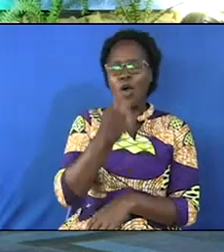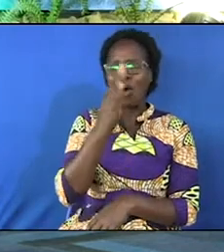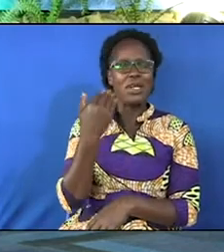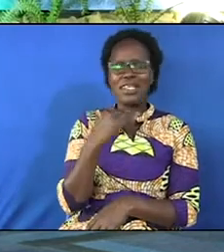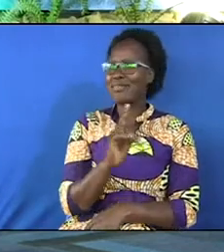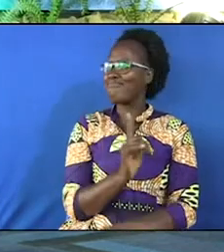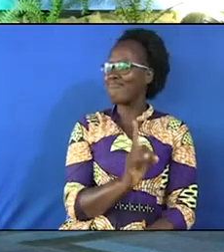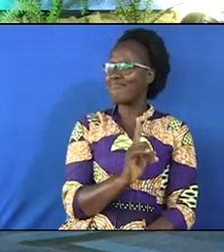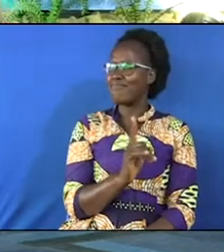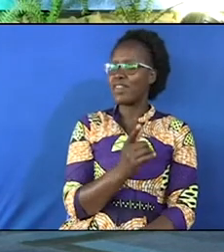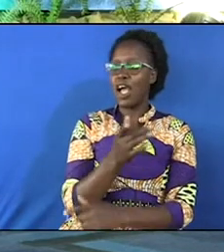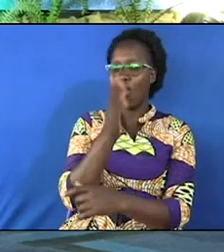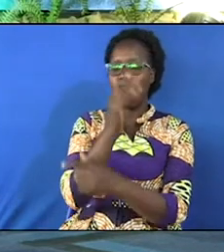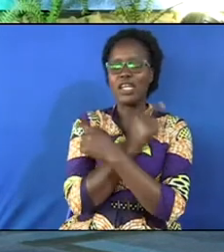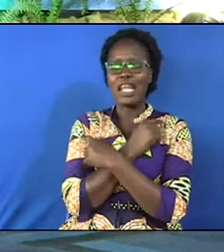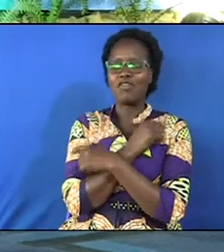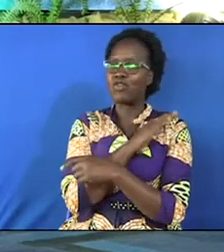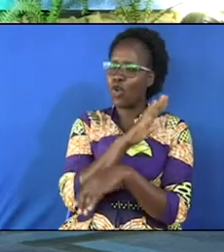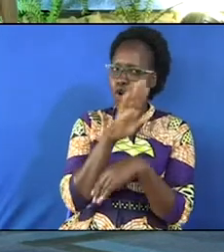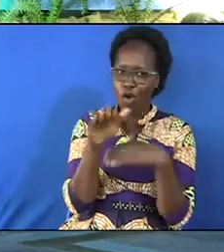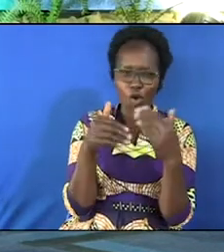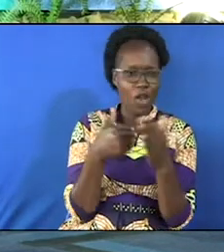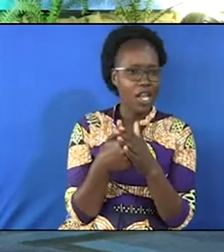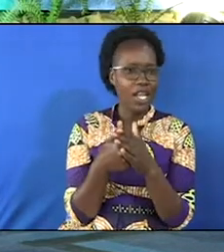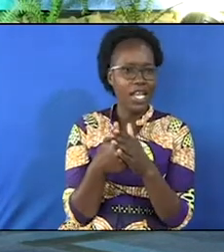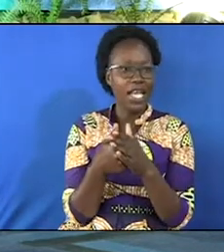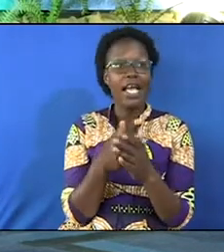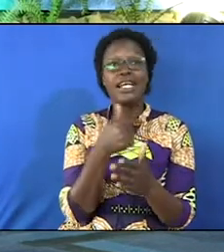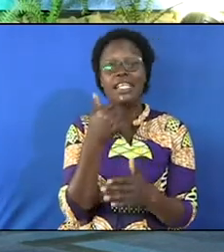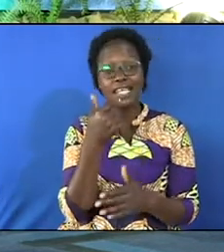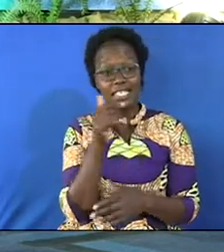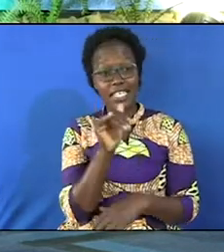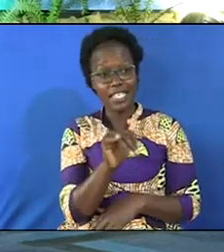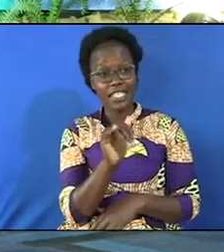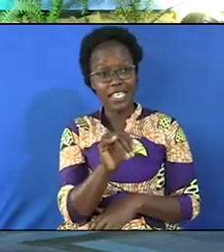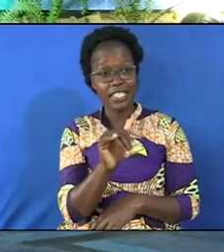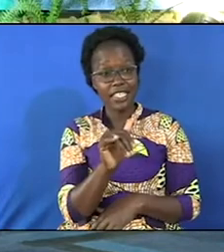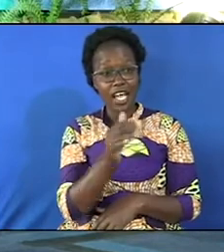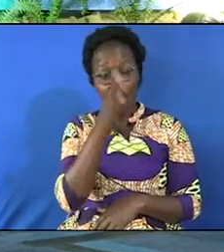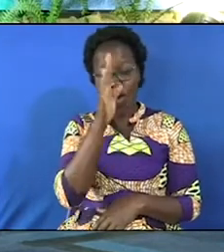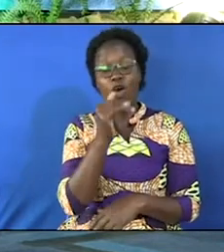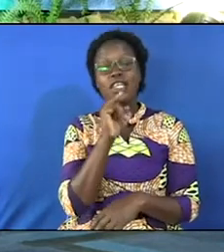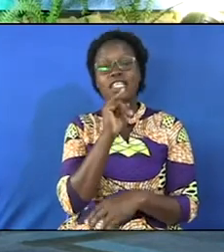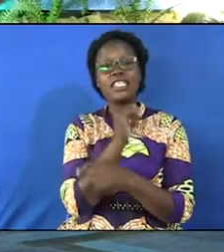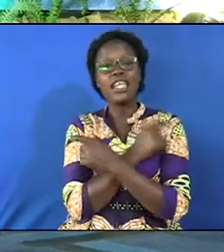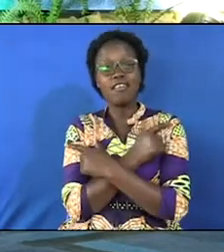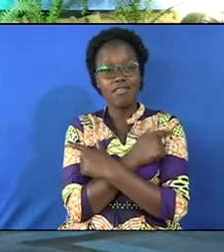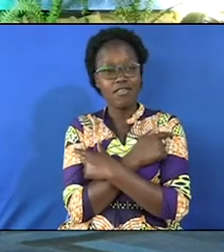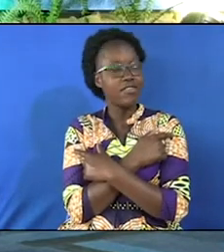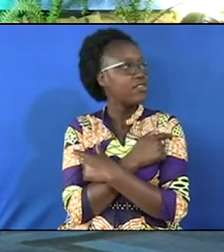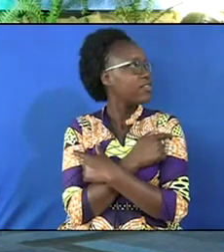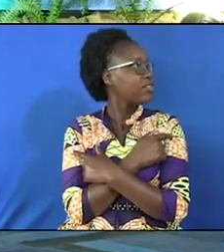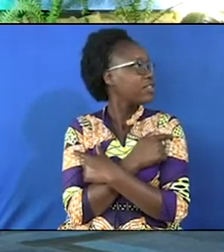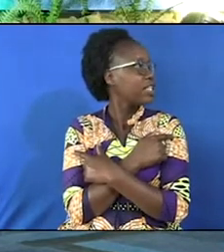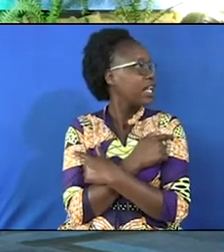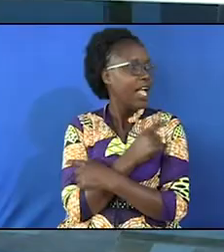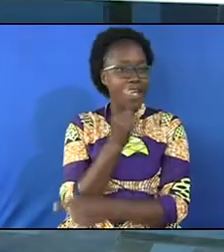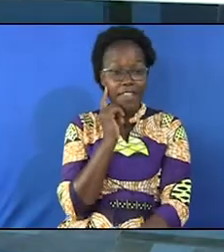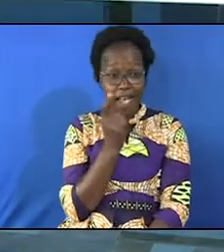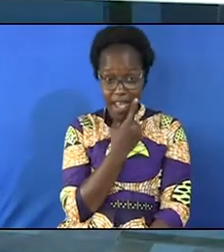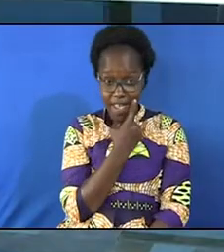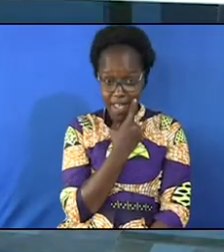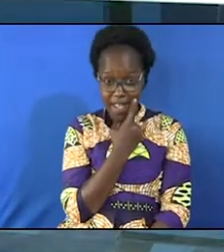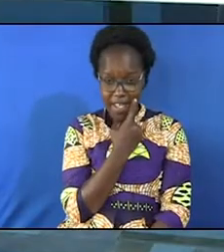God loves everyone God loves everyone and I want to say that because God is love the eye